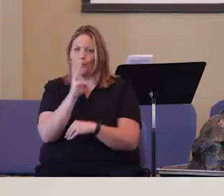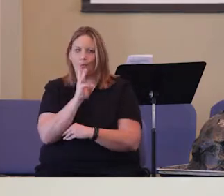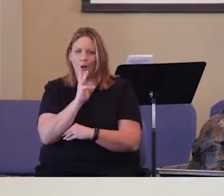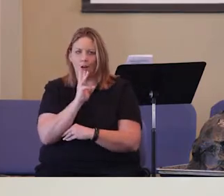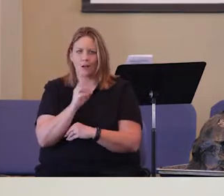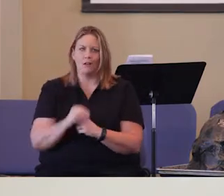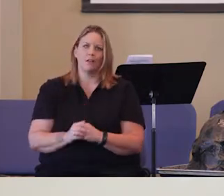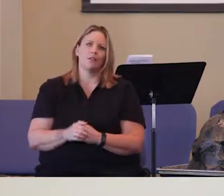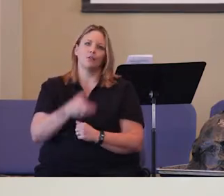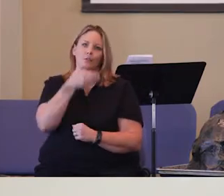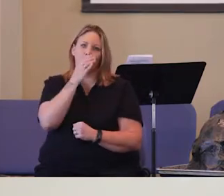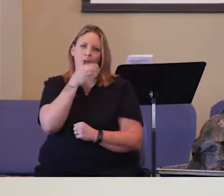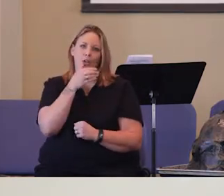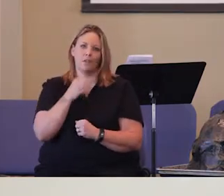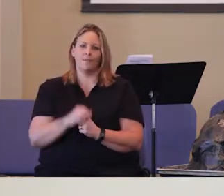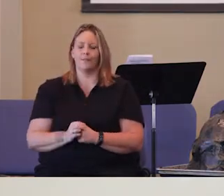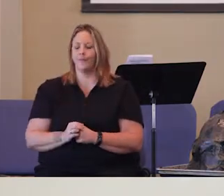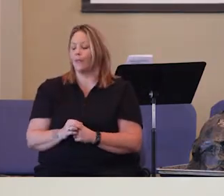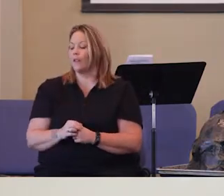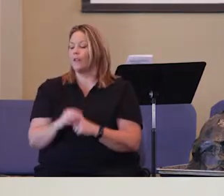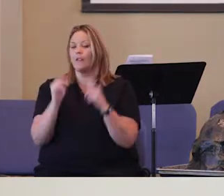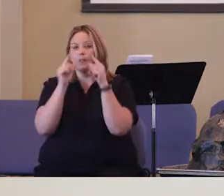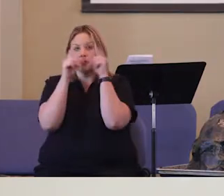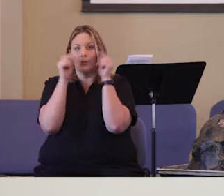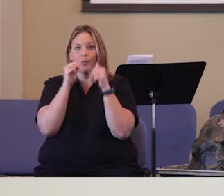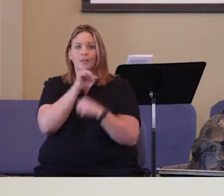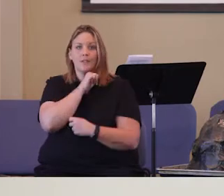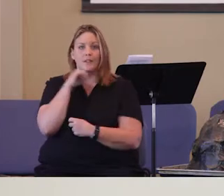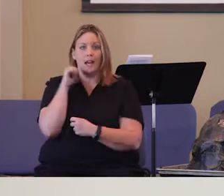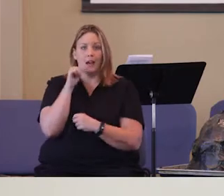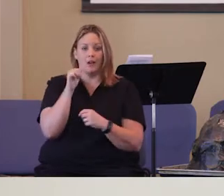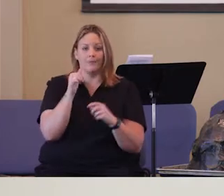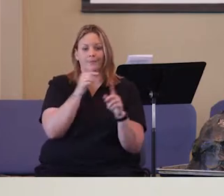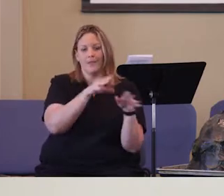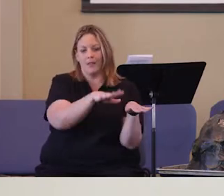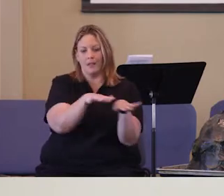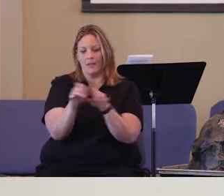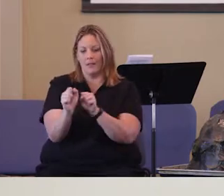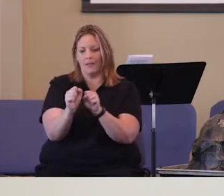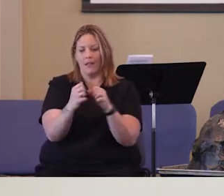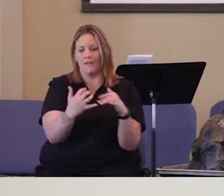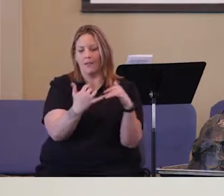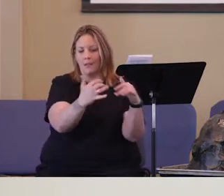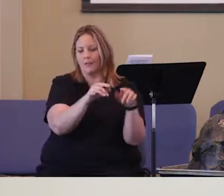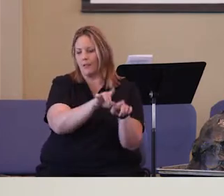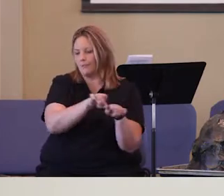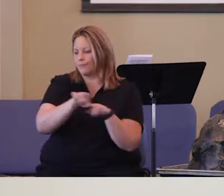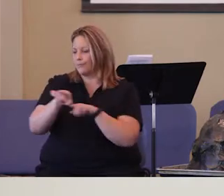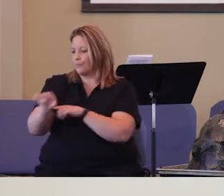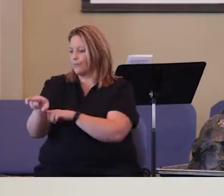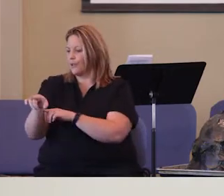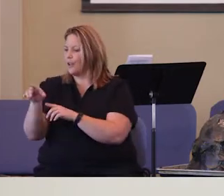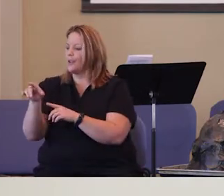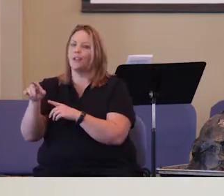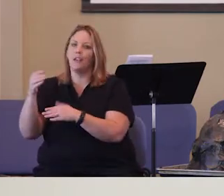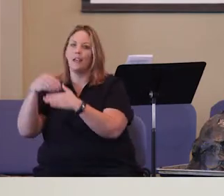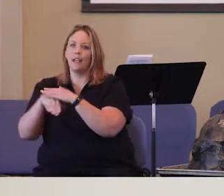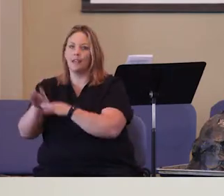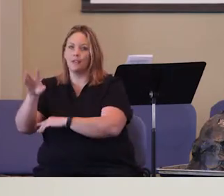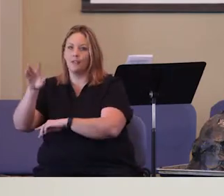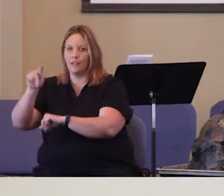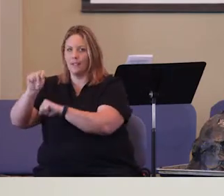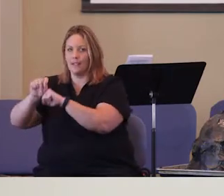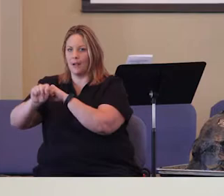So, Moses and Aaron went from the presence of the assembly to the door of the tabernacle of meeting, and they fell on their faces,